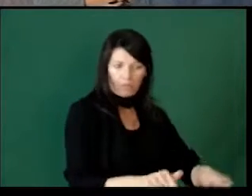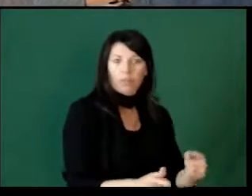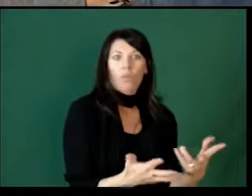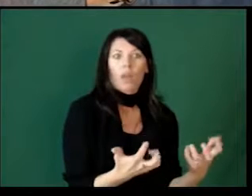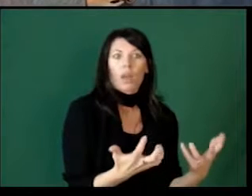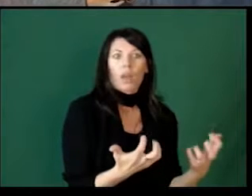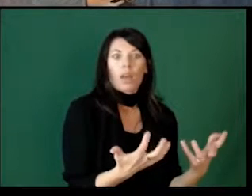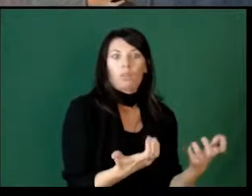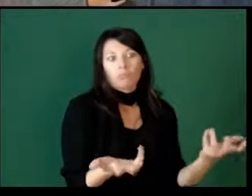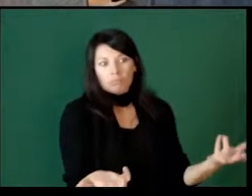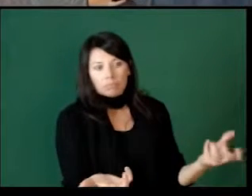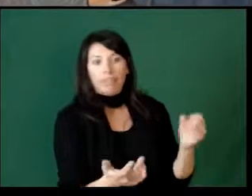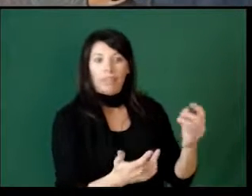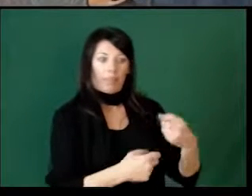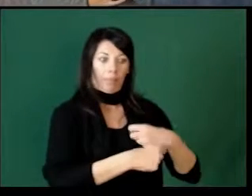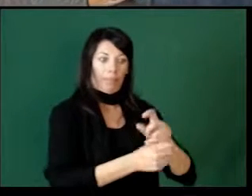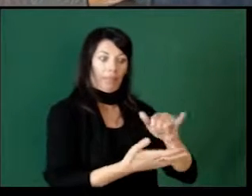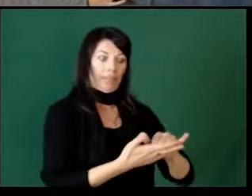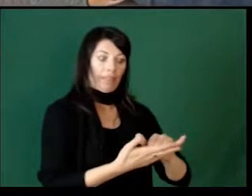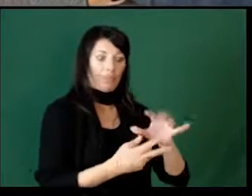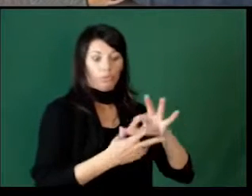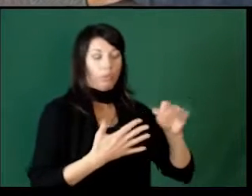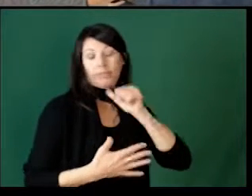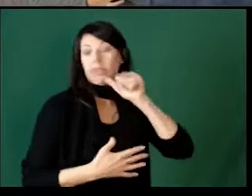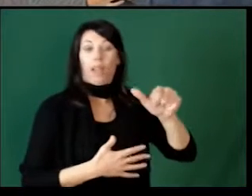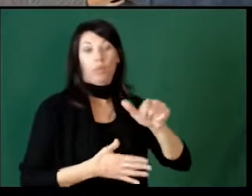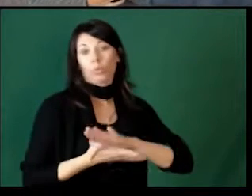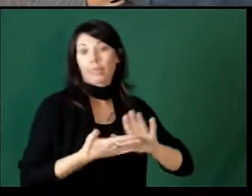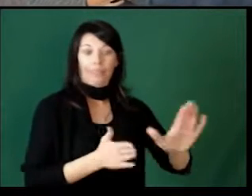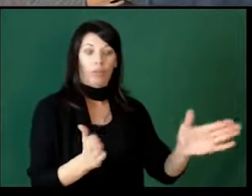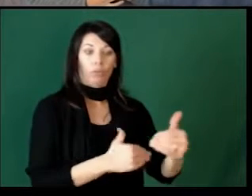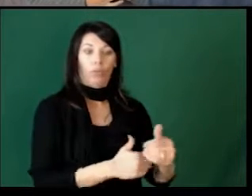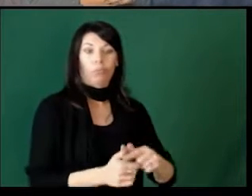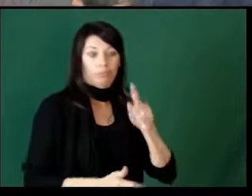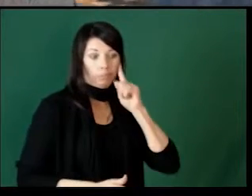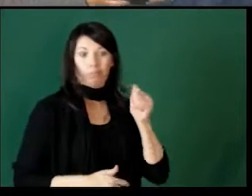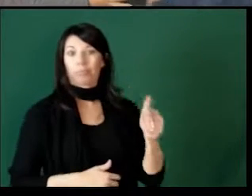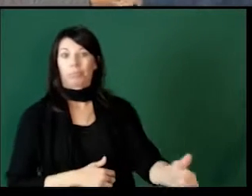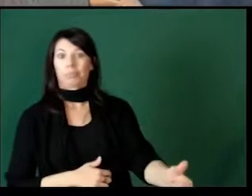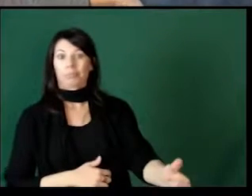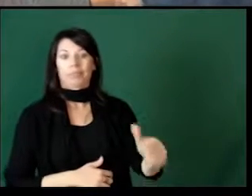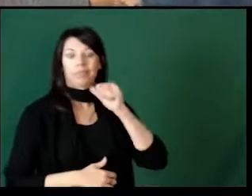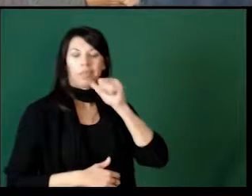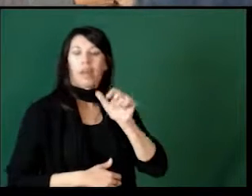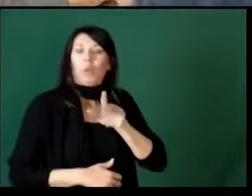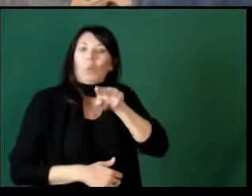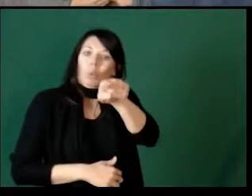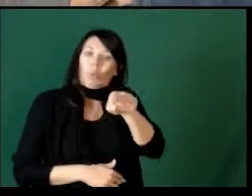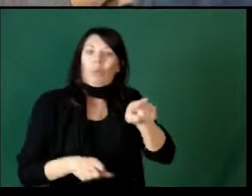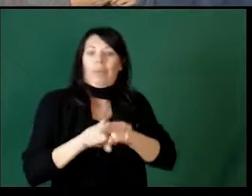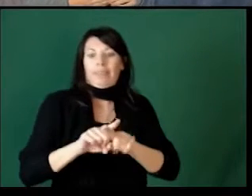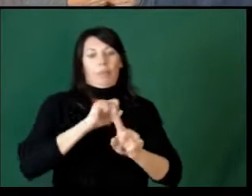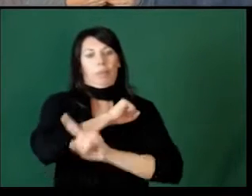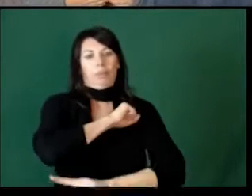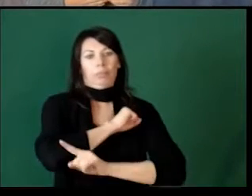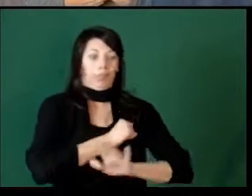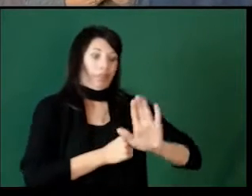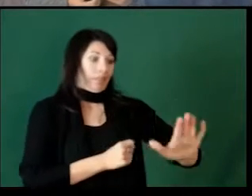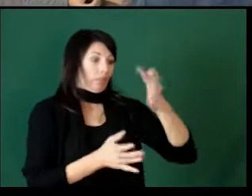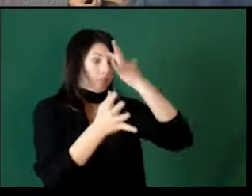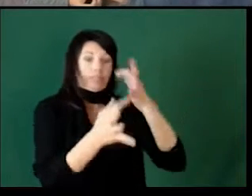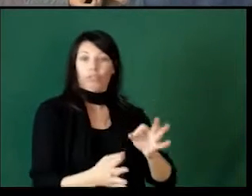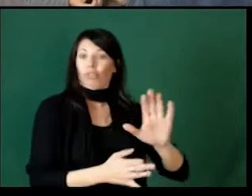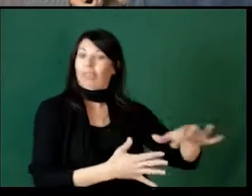If going out with their friends is what they really wanted to do and they make that choice not to clean their room, then that choice is on them. It's not coming from you as a